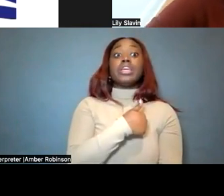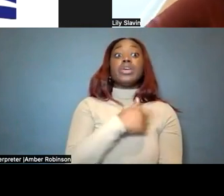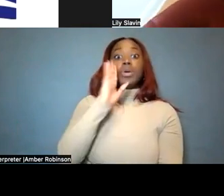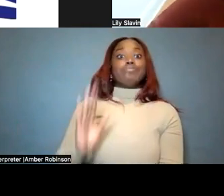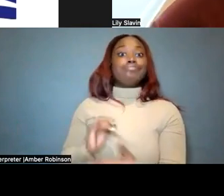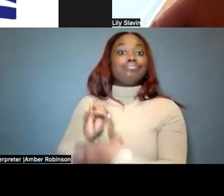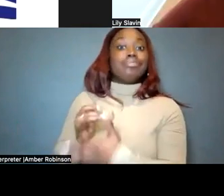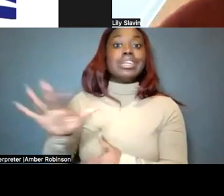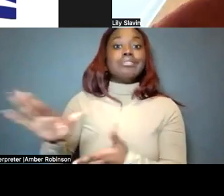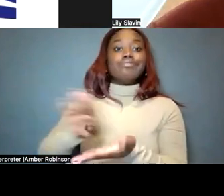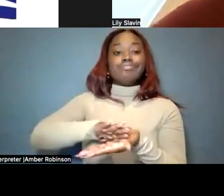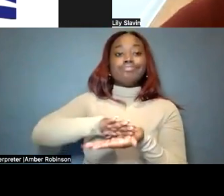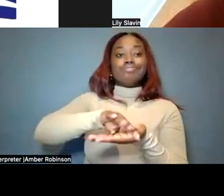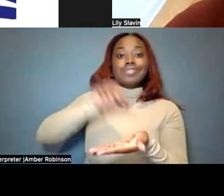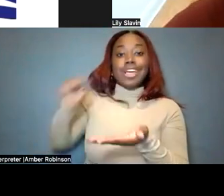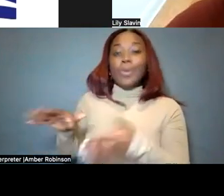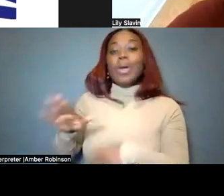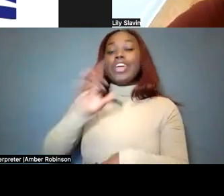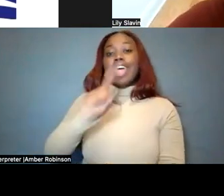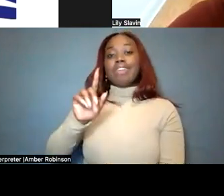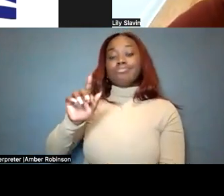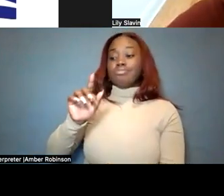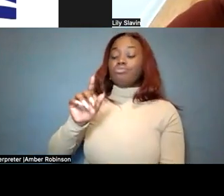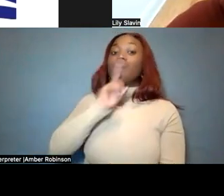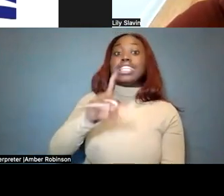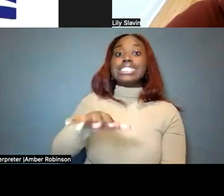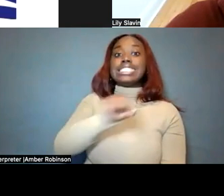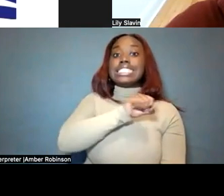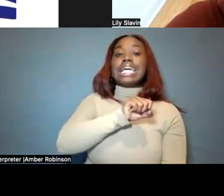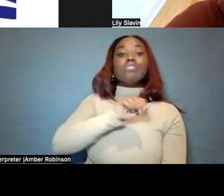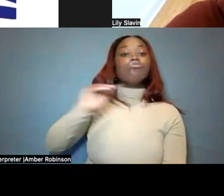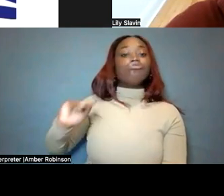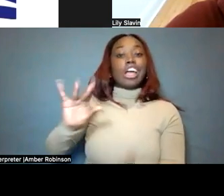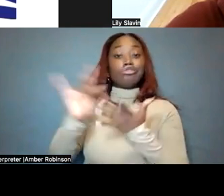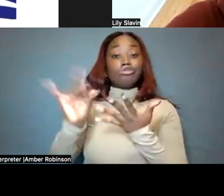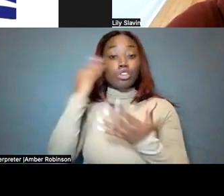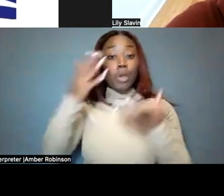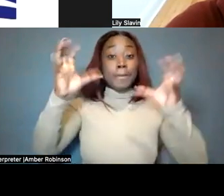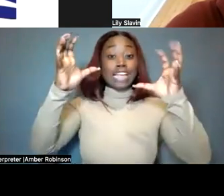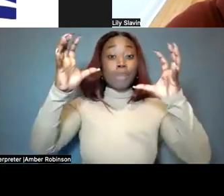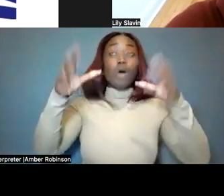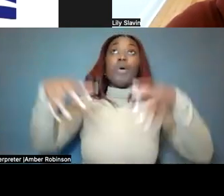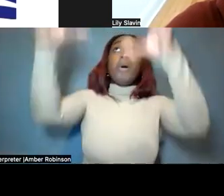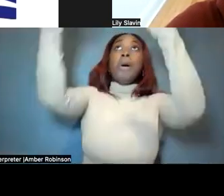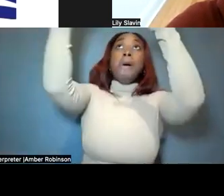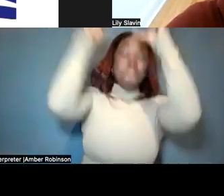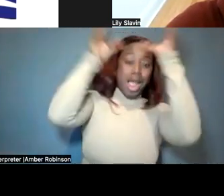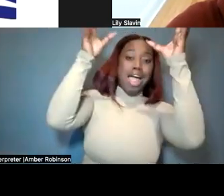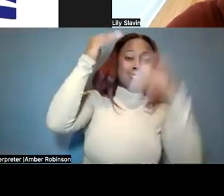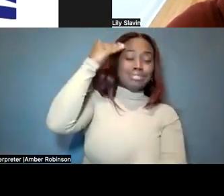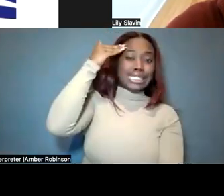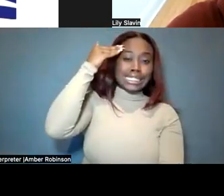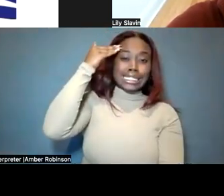take away a child's choice. You know, when you play basketball, sometimes the ball might come down and hit you in the head, or it might